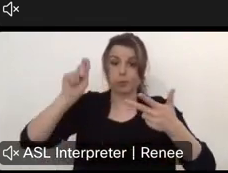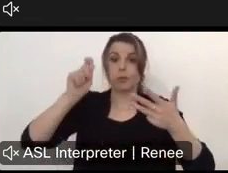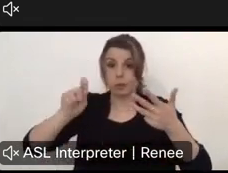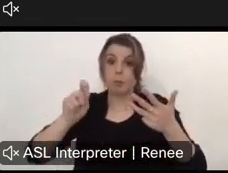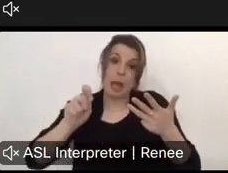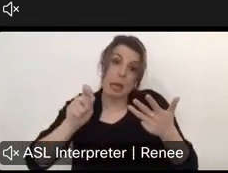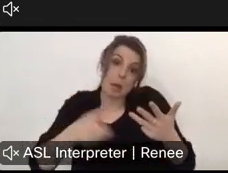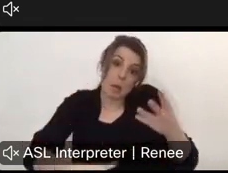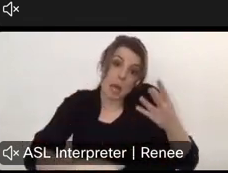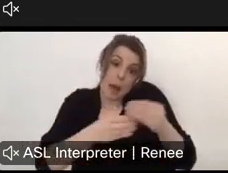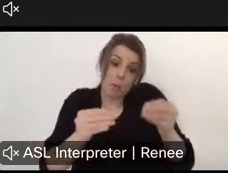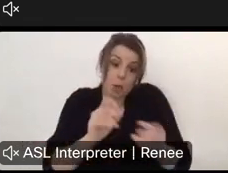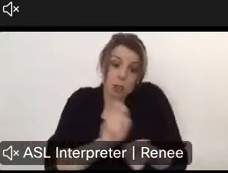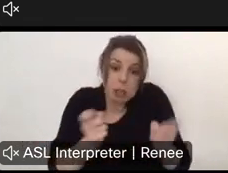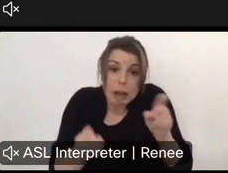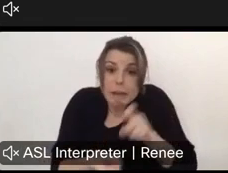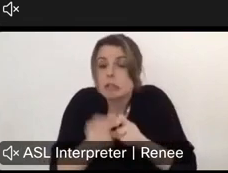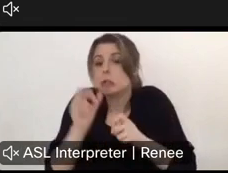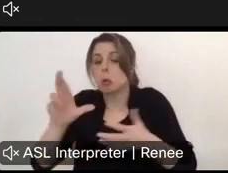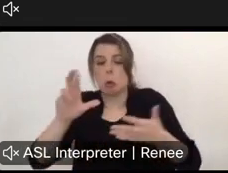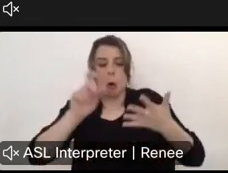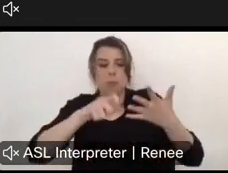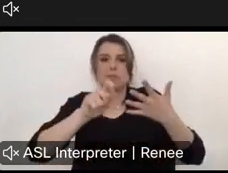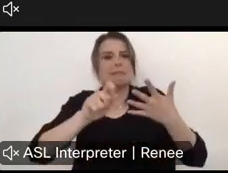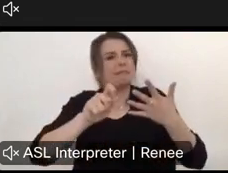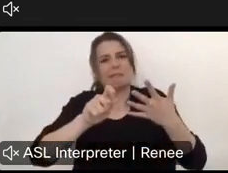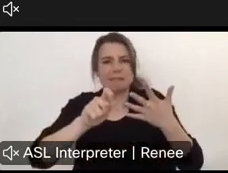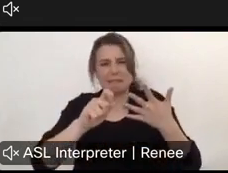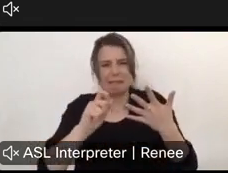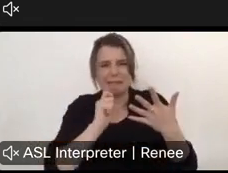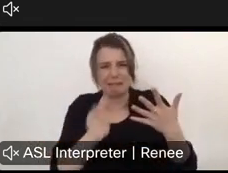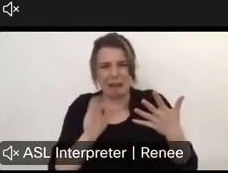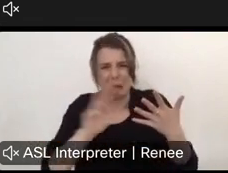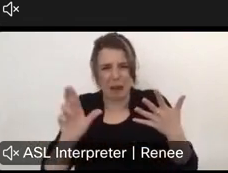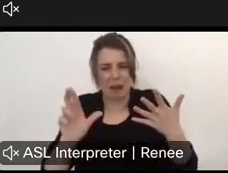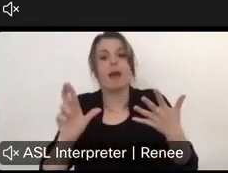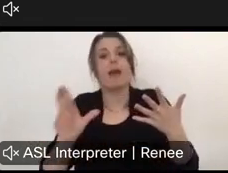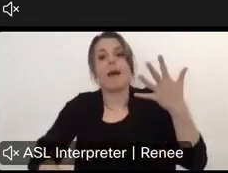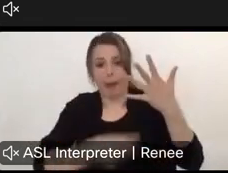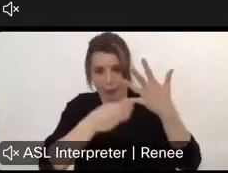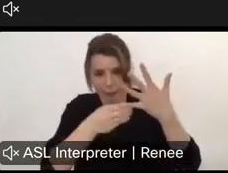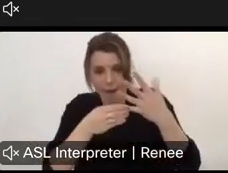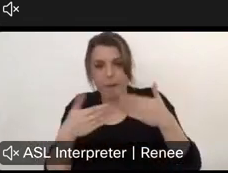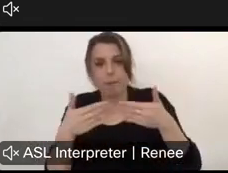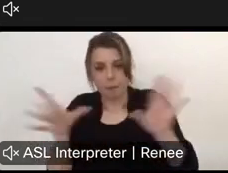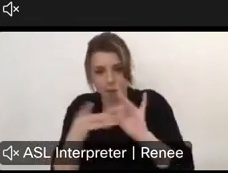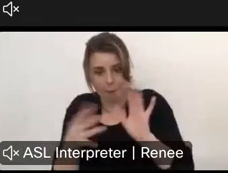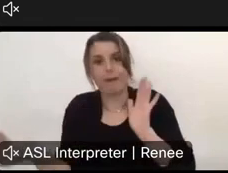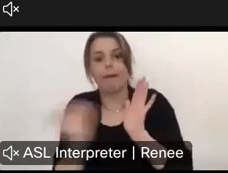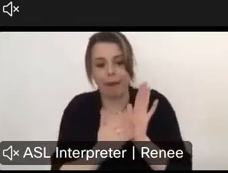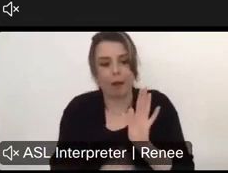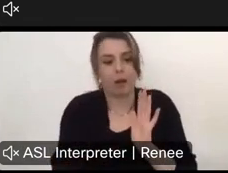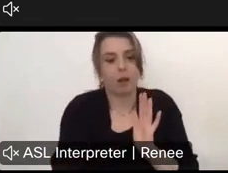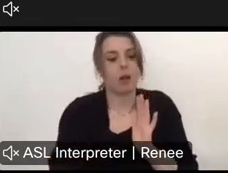changes. It could be that we go back out for another public comment period. And go, go down that path. So, um, I can't tell you,